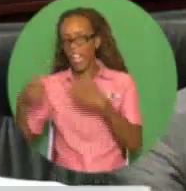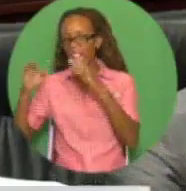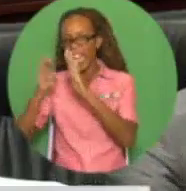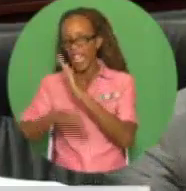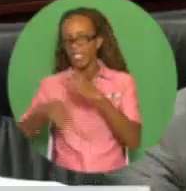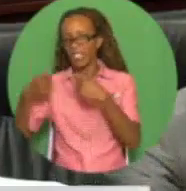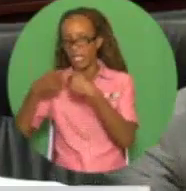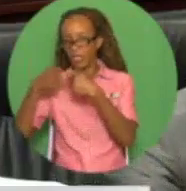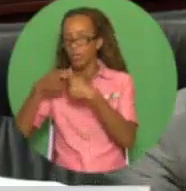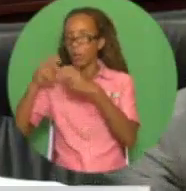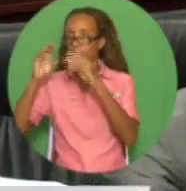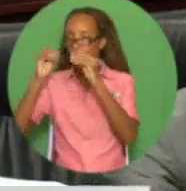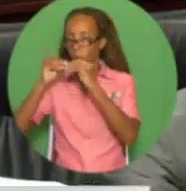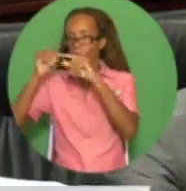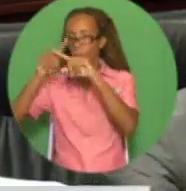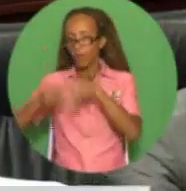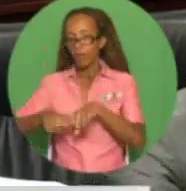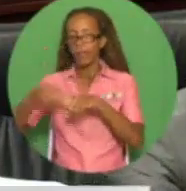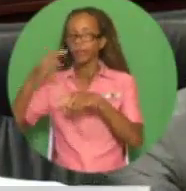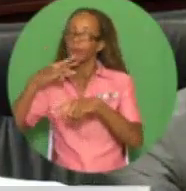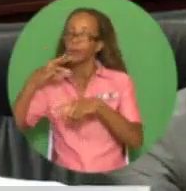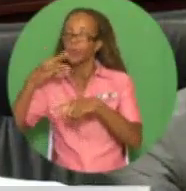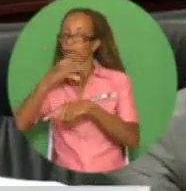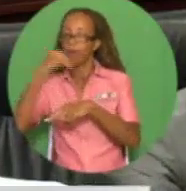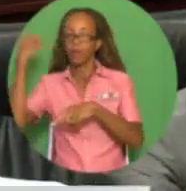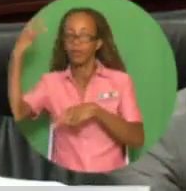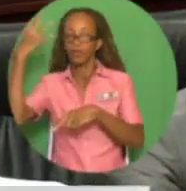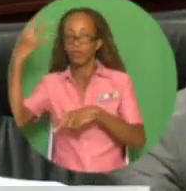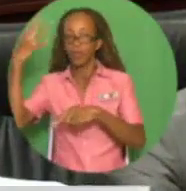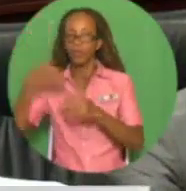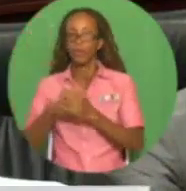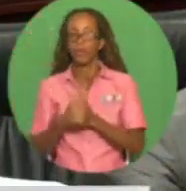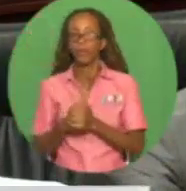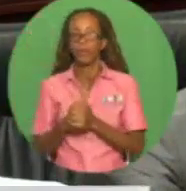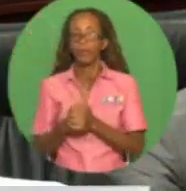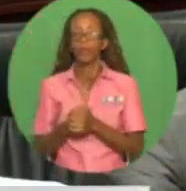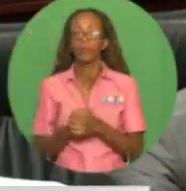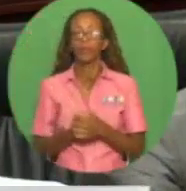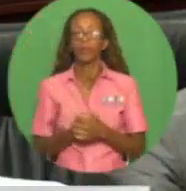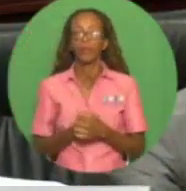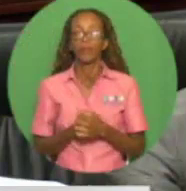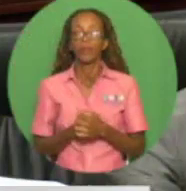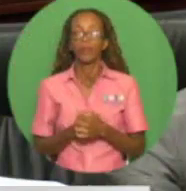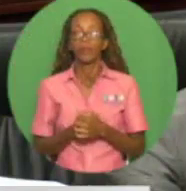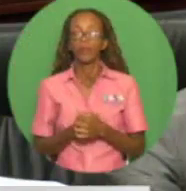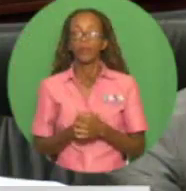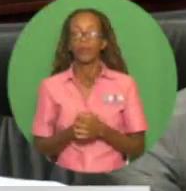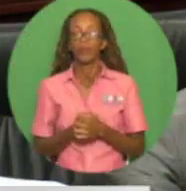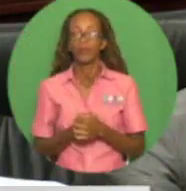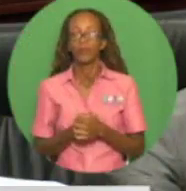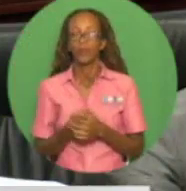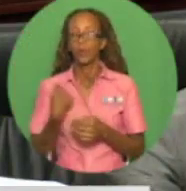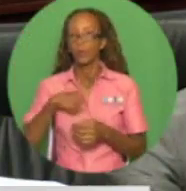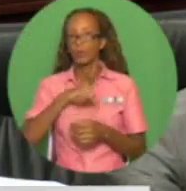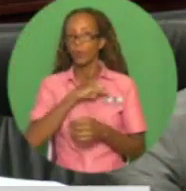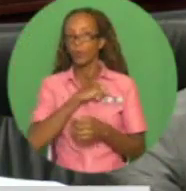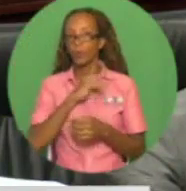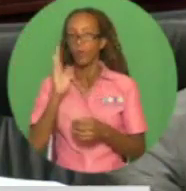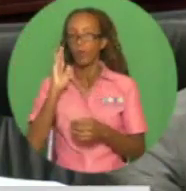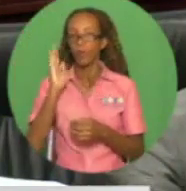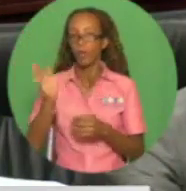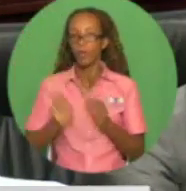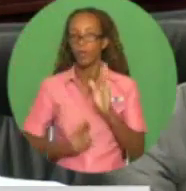Expressions of interest have been received from independent power producers for the development of utility-scale renewable